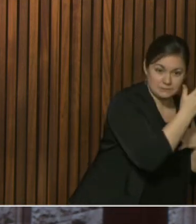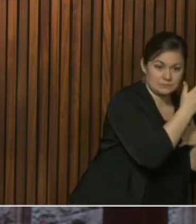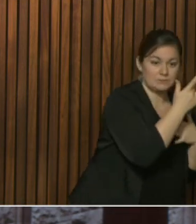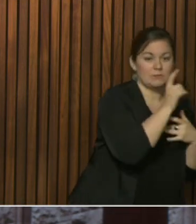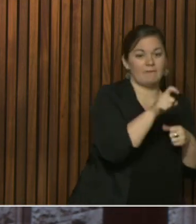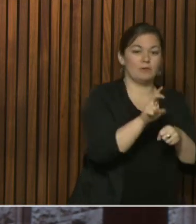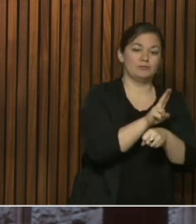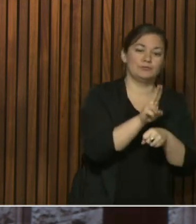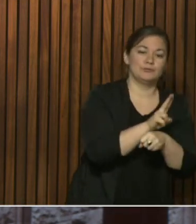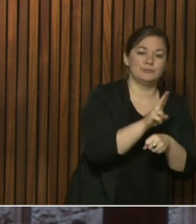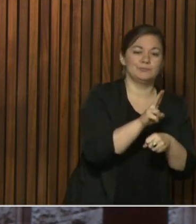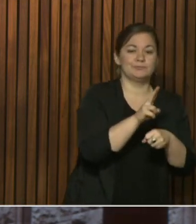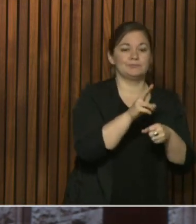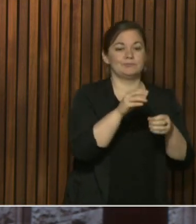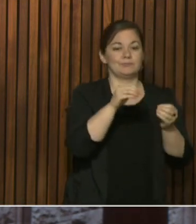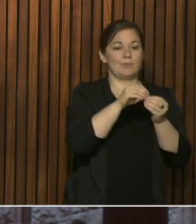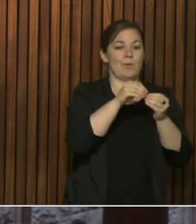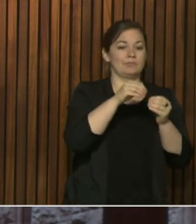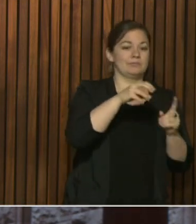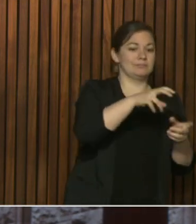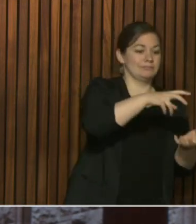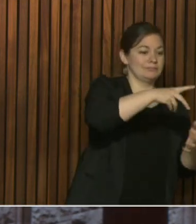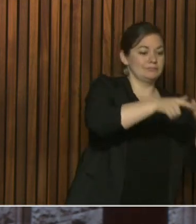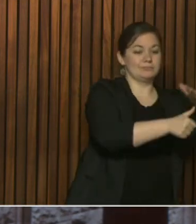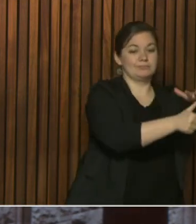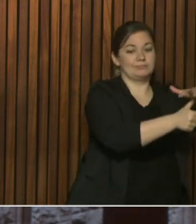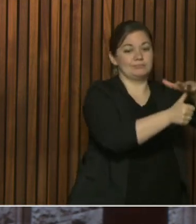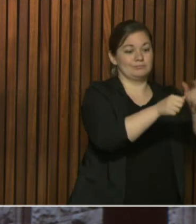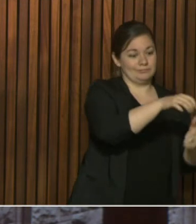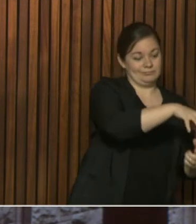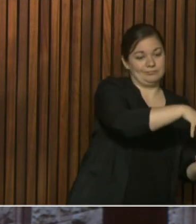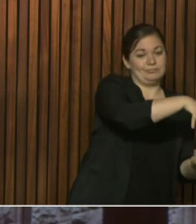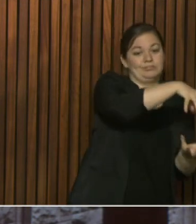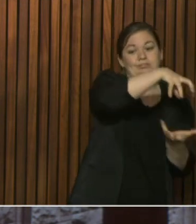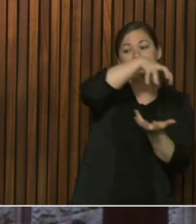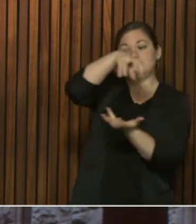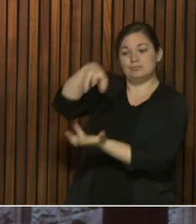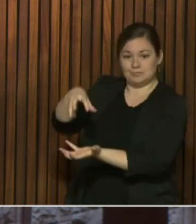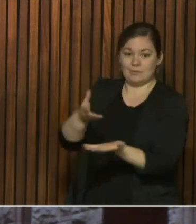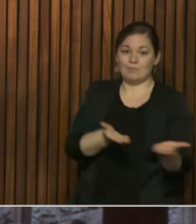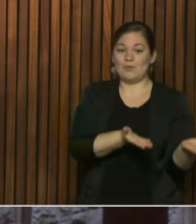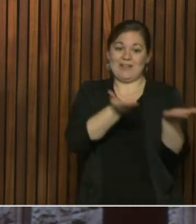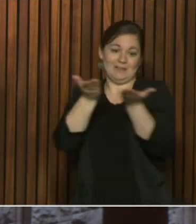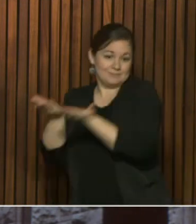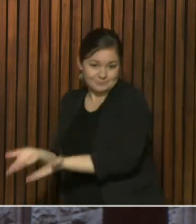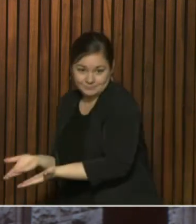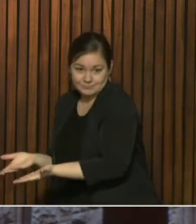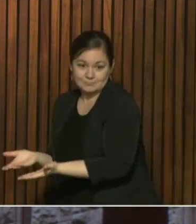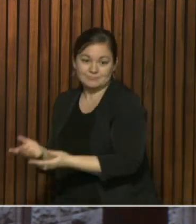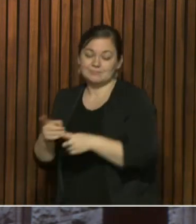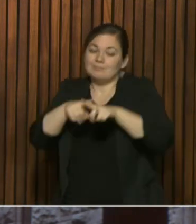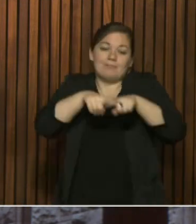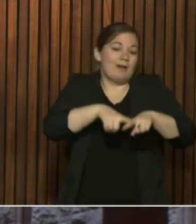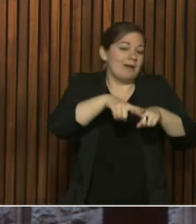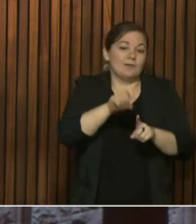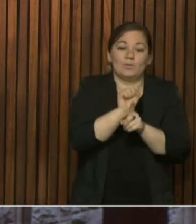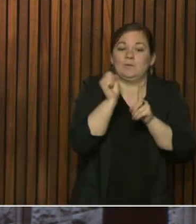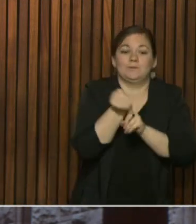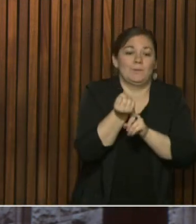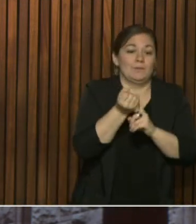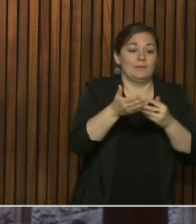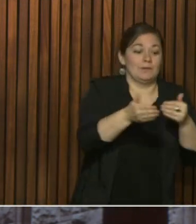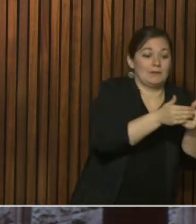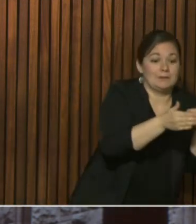more tertiary care centre for that time period as well. So there is that flexibility using your various